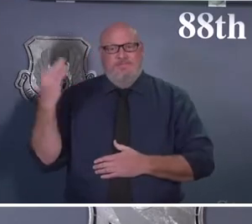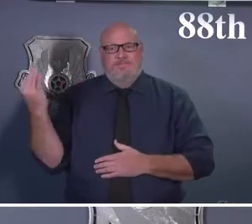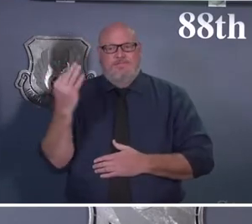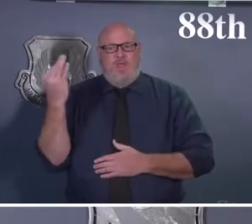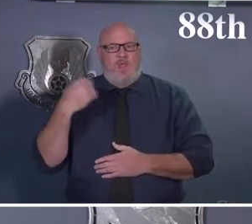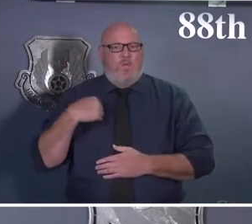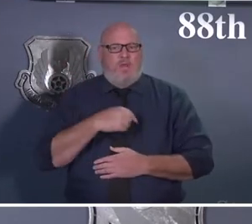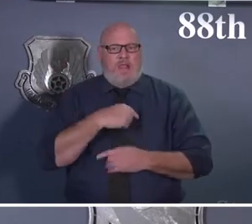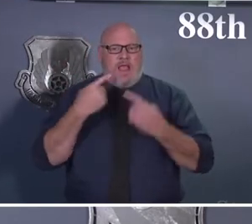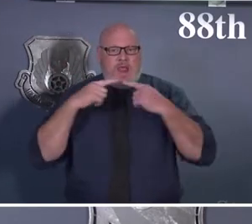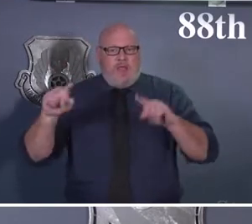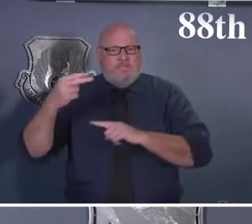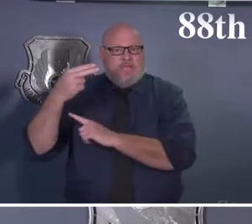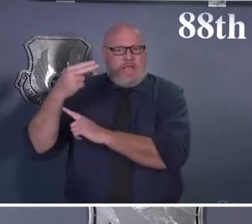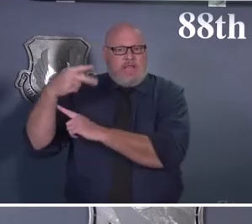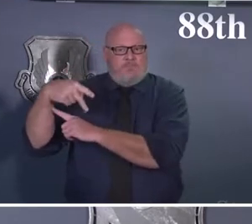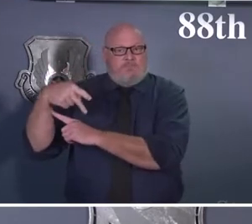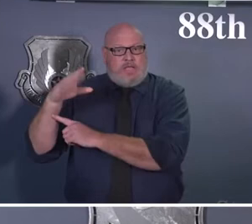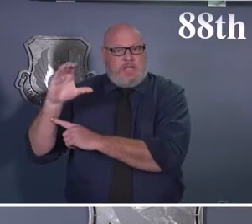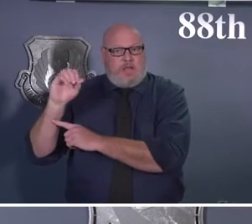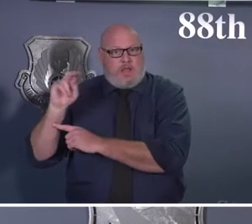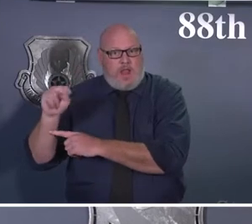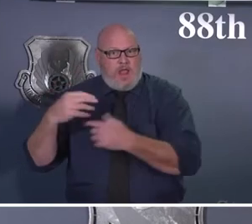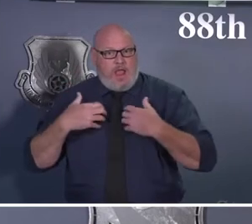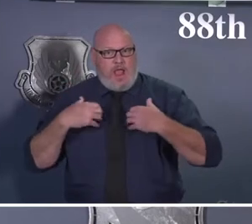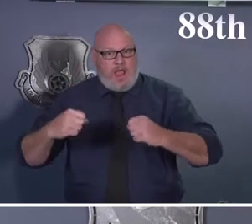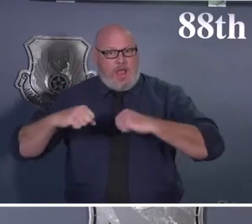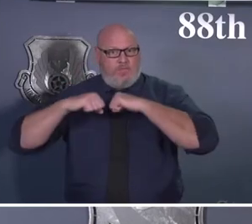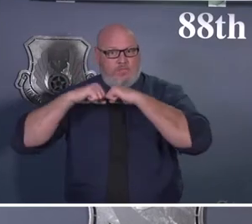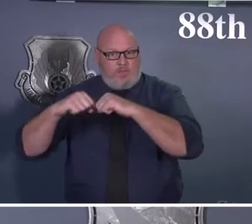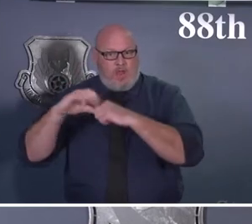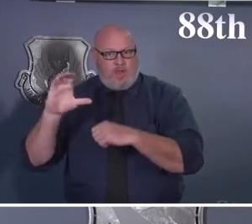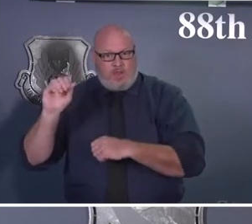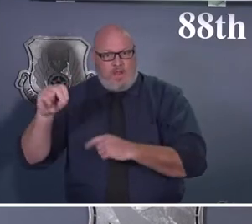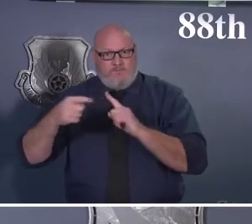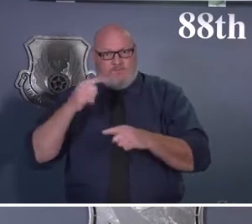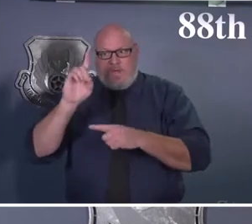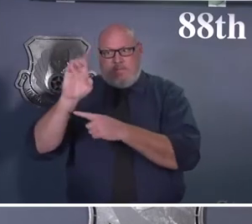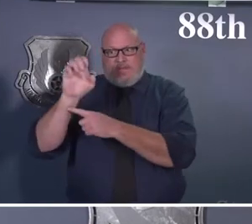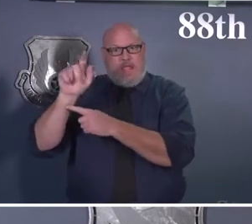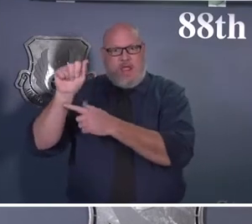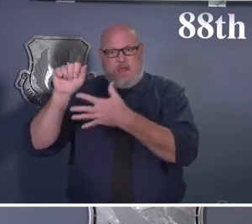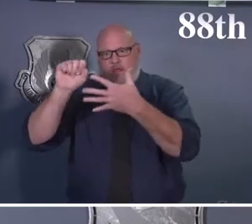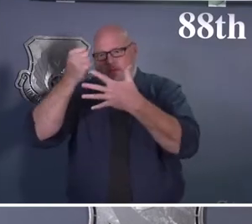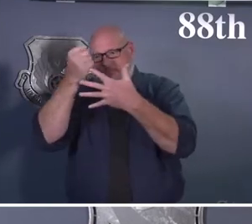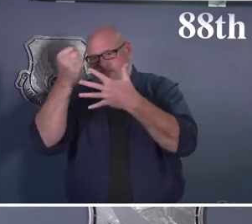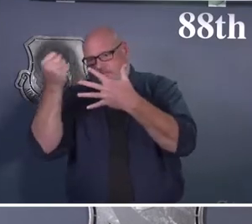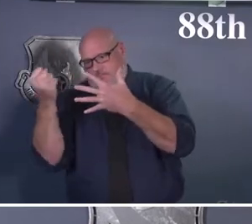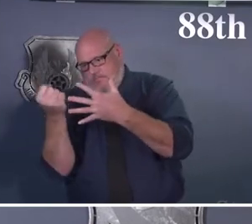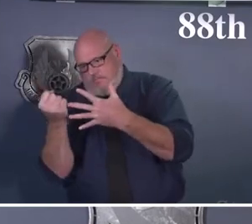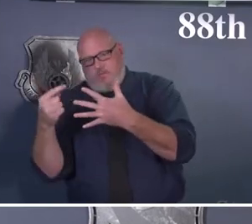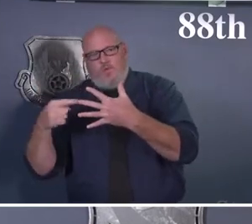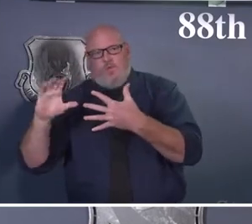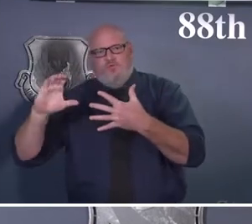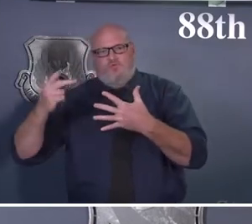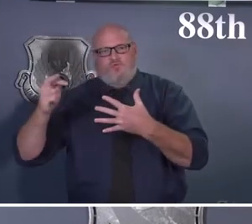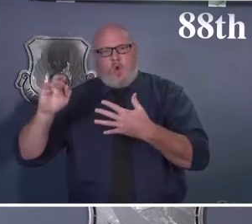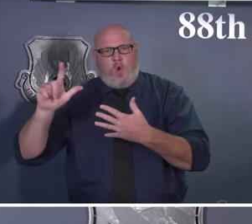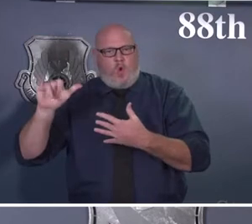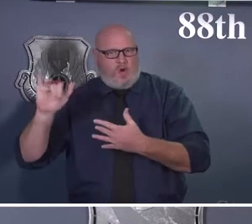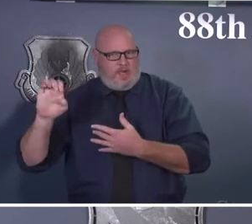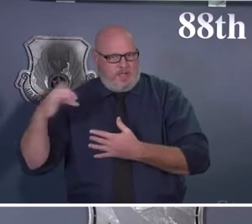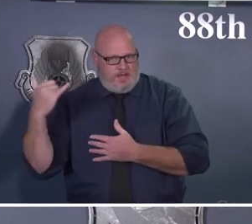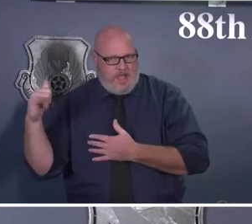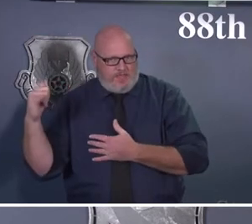to Health Protection Condition Charlie. Again, I transitioned the installation as of Friday to Health Protection Condition